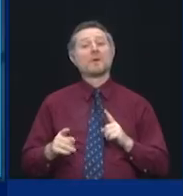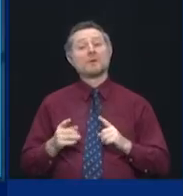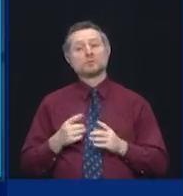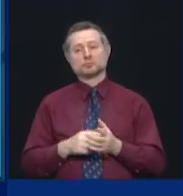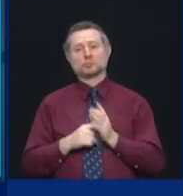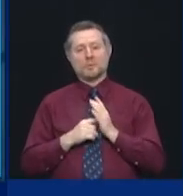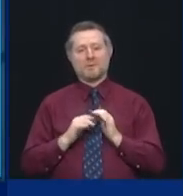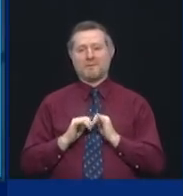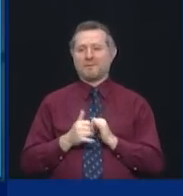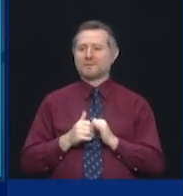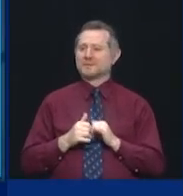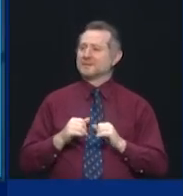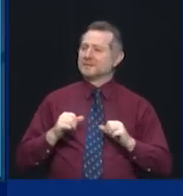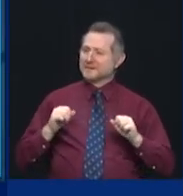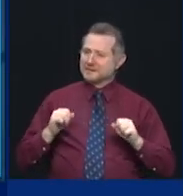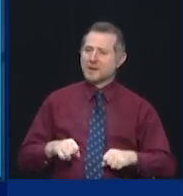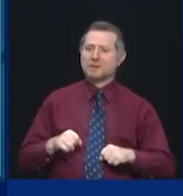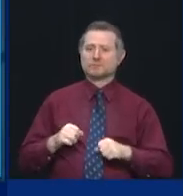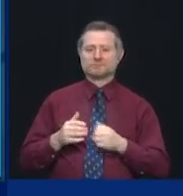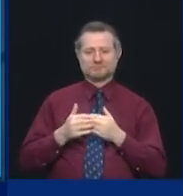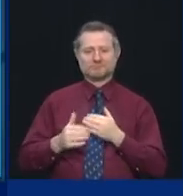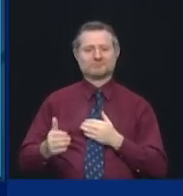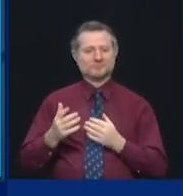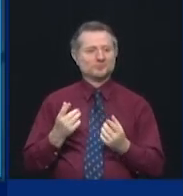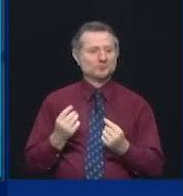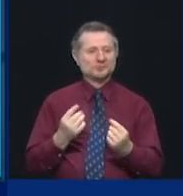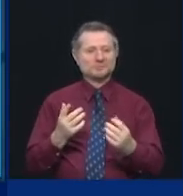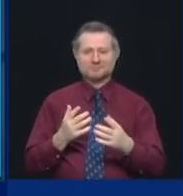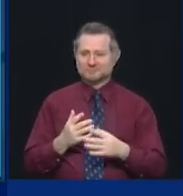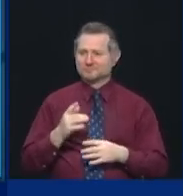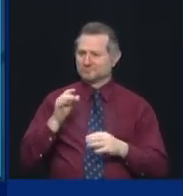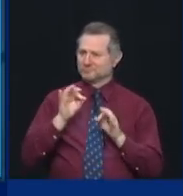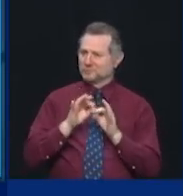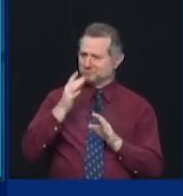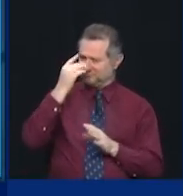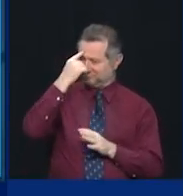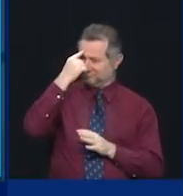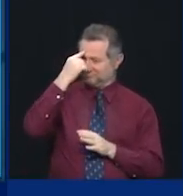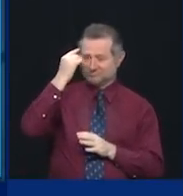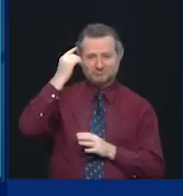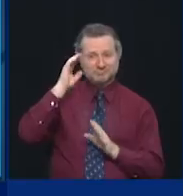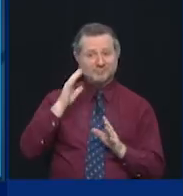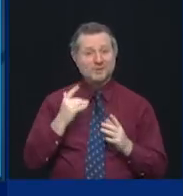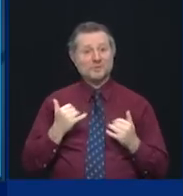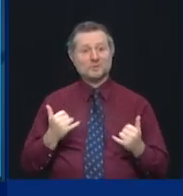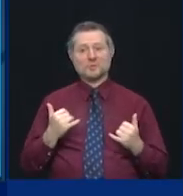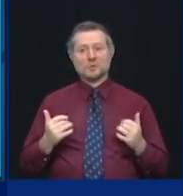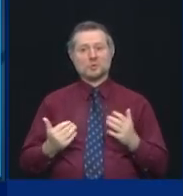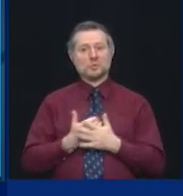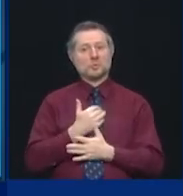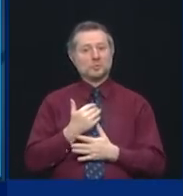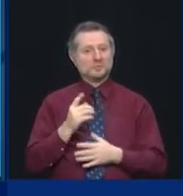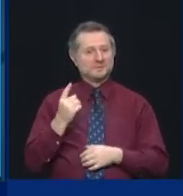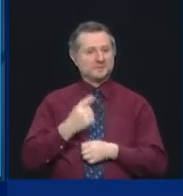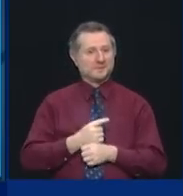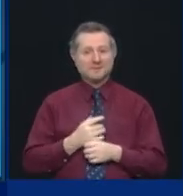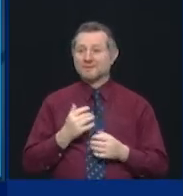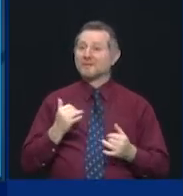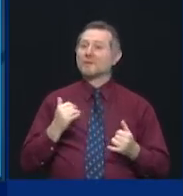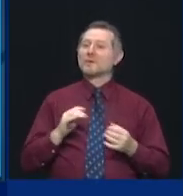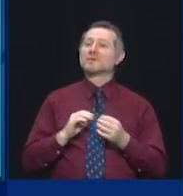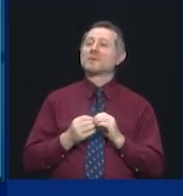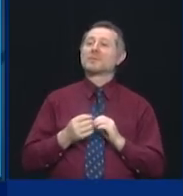to hold on to. It's a new day today. You look at where New York is today. 1.5%